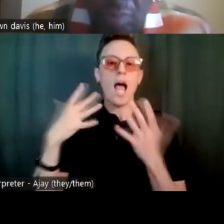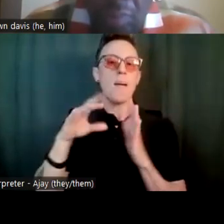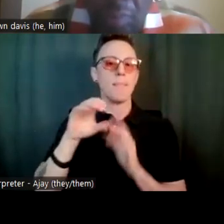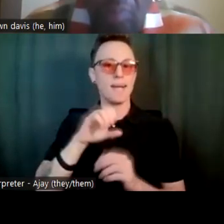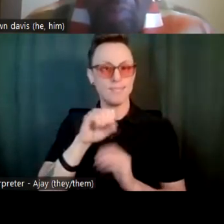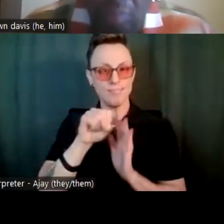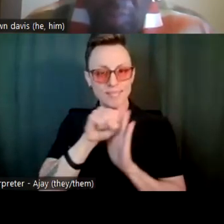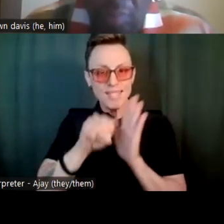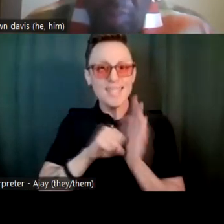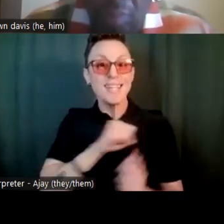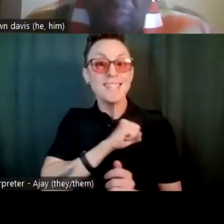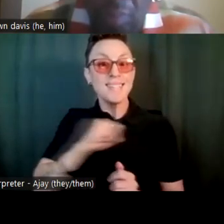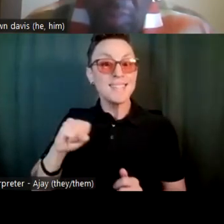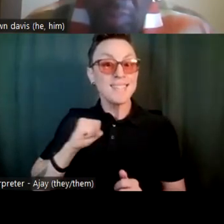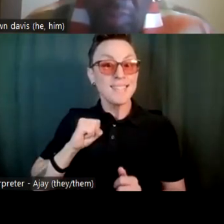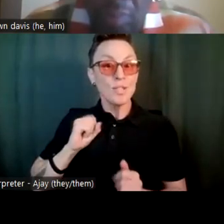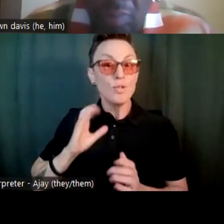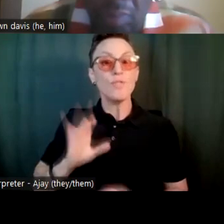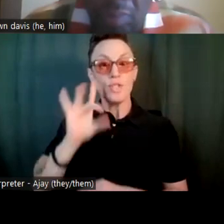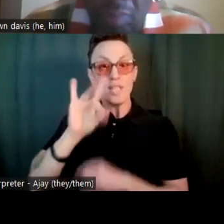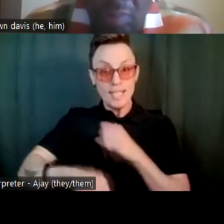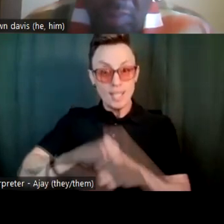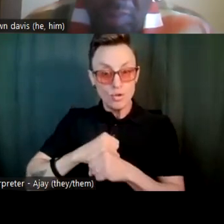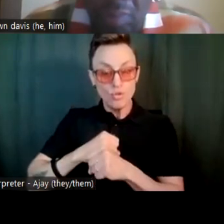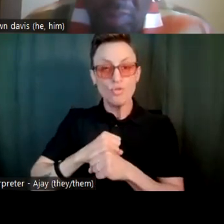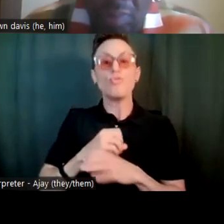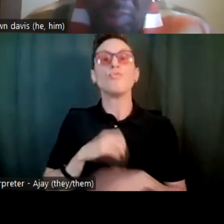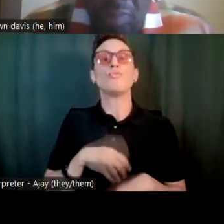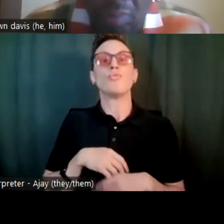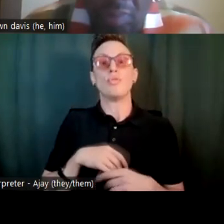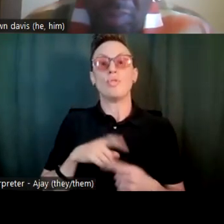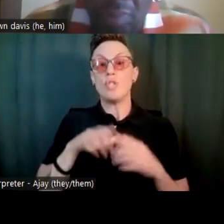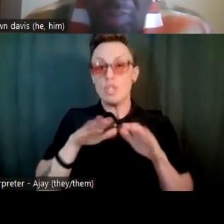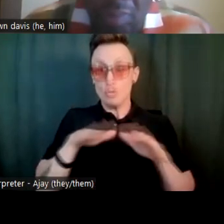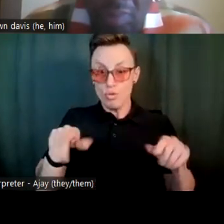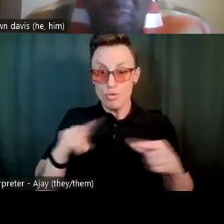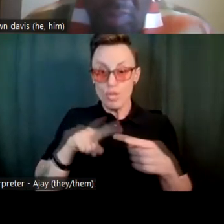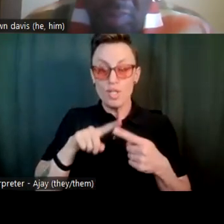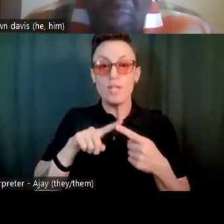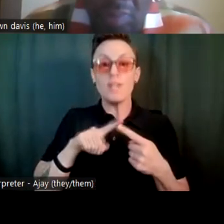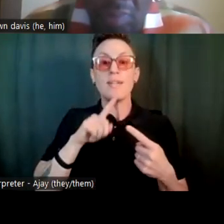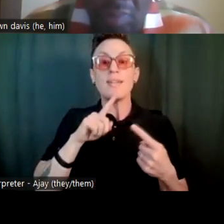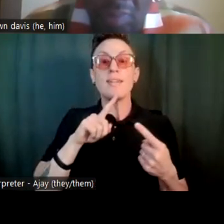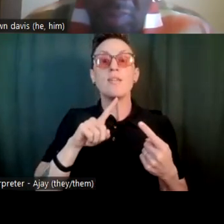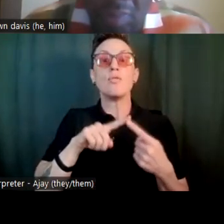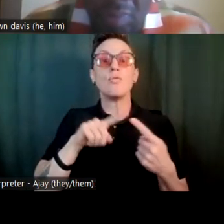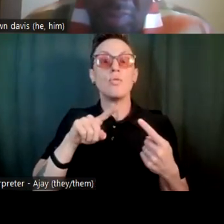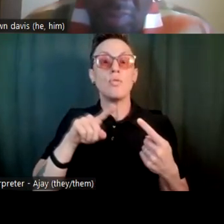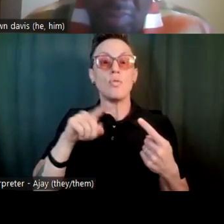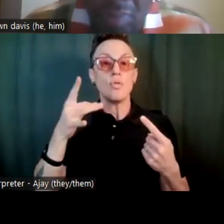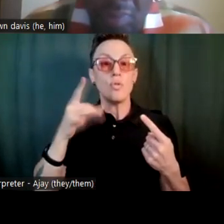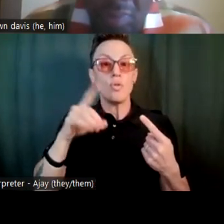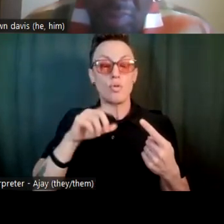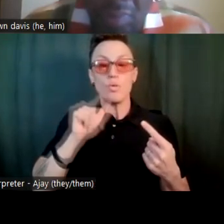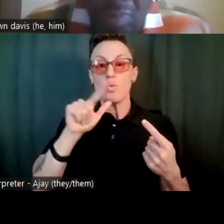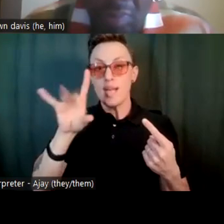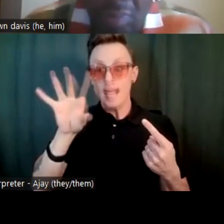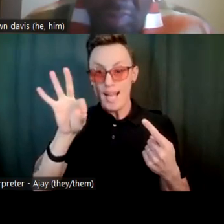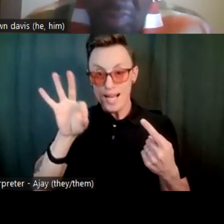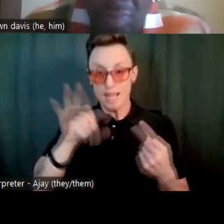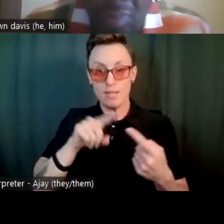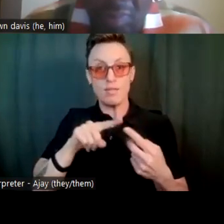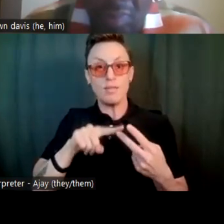years. I have three lovely children ages 31 and 29 and 29 and my